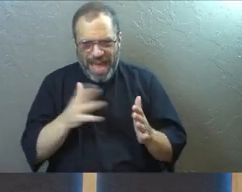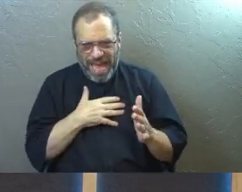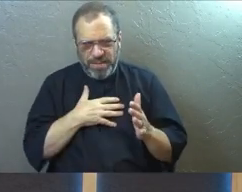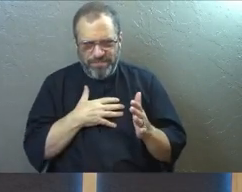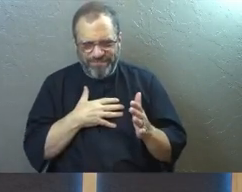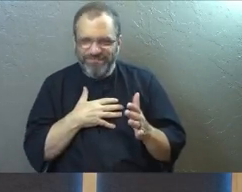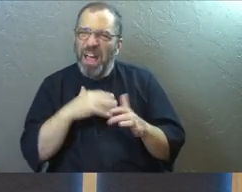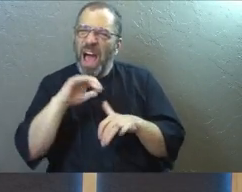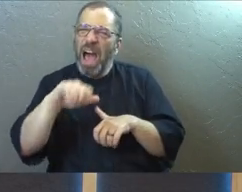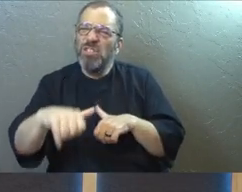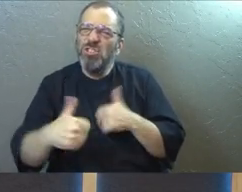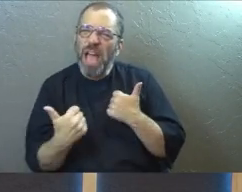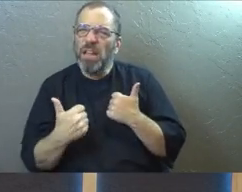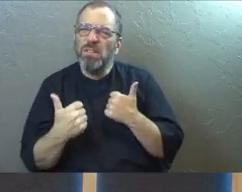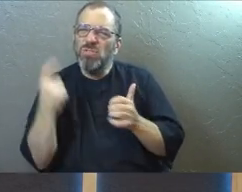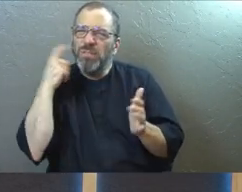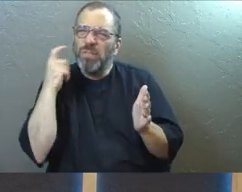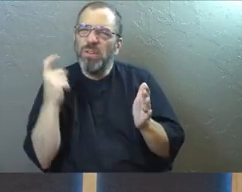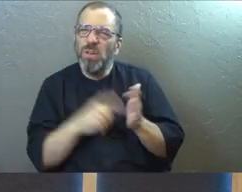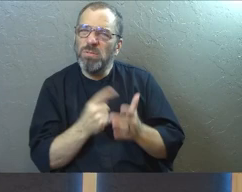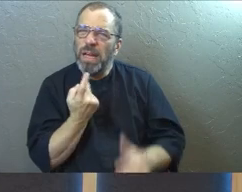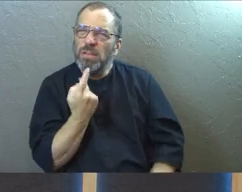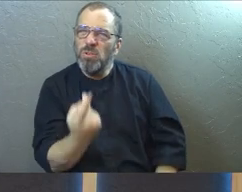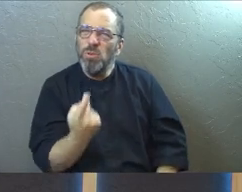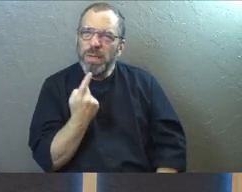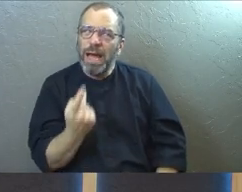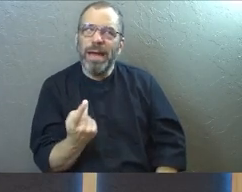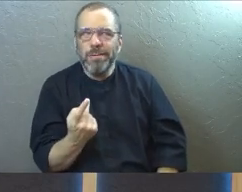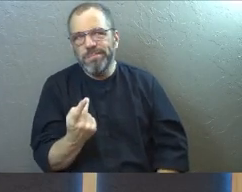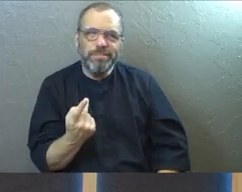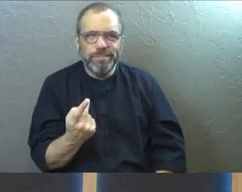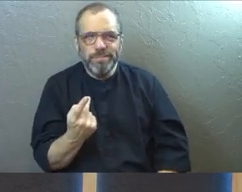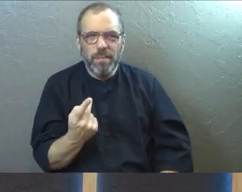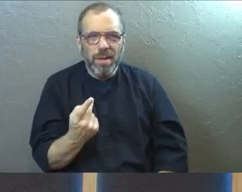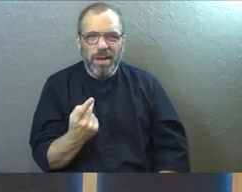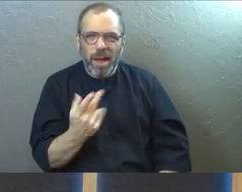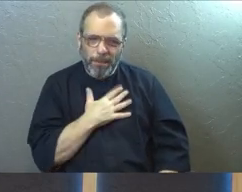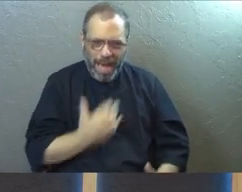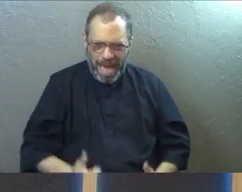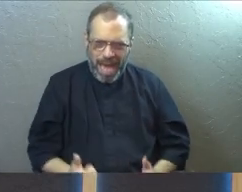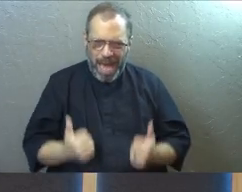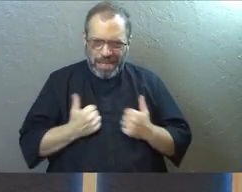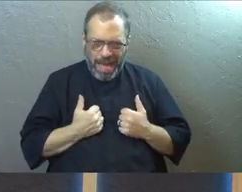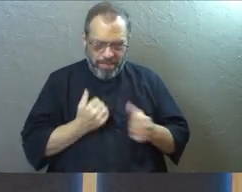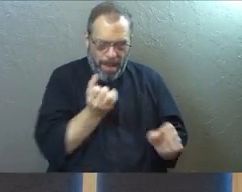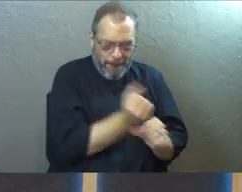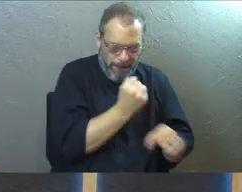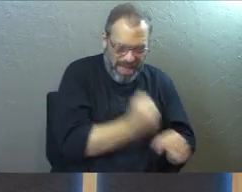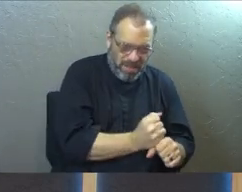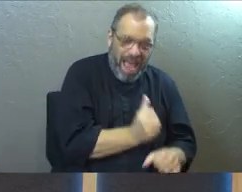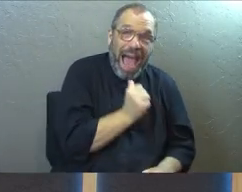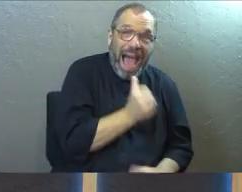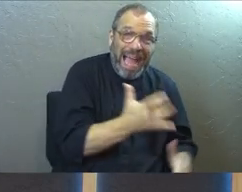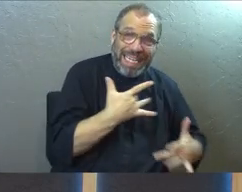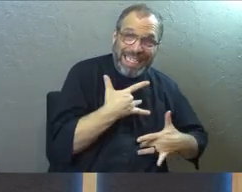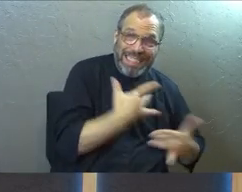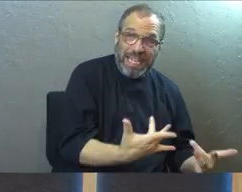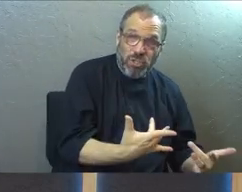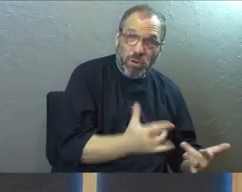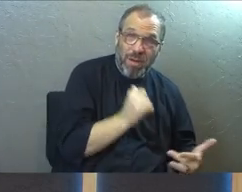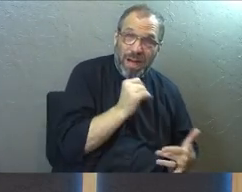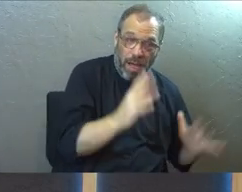for all of us to recognize that all of us do have places in our life where we have been formed unintentionally.